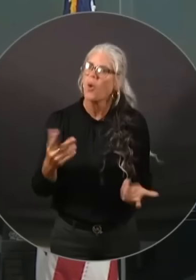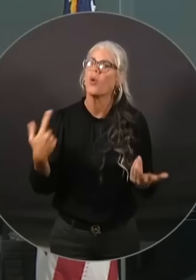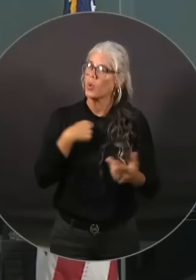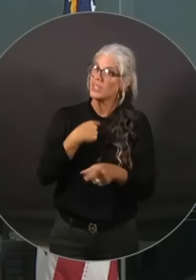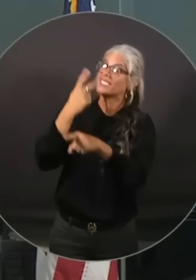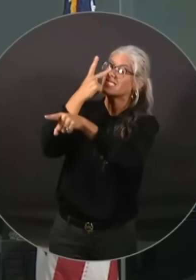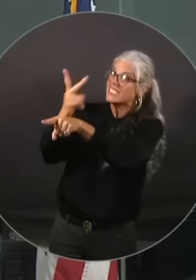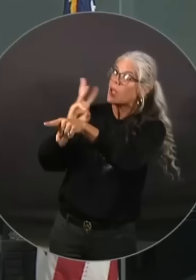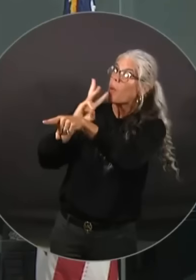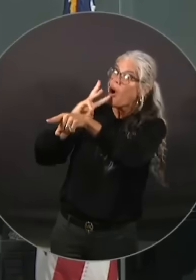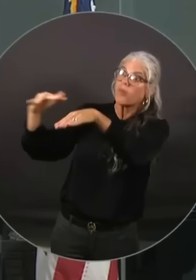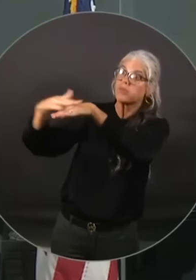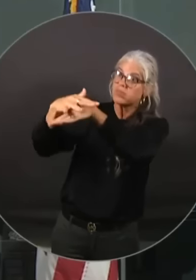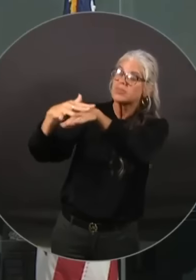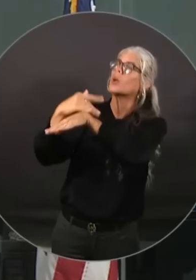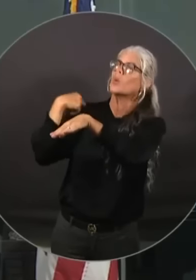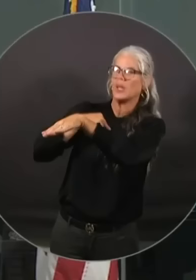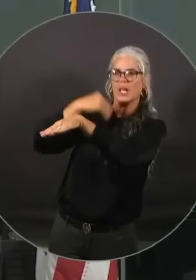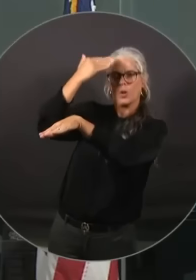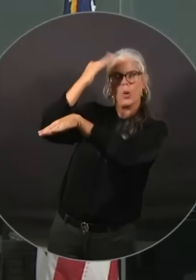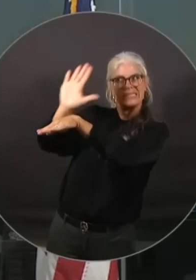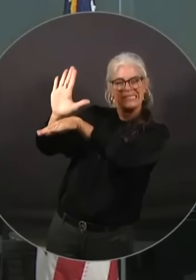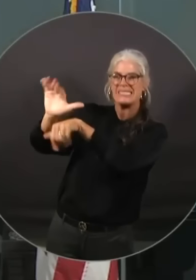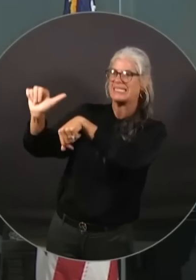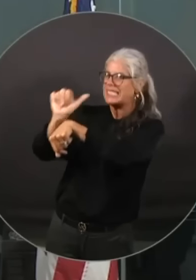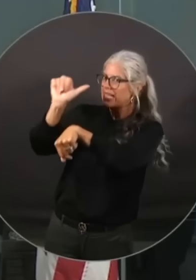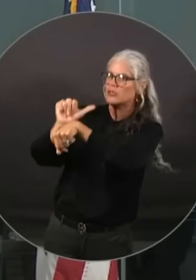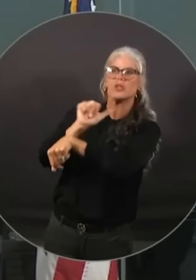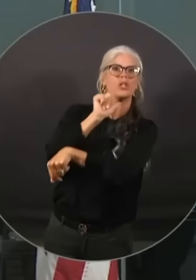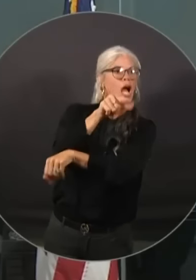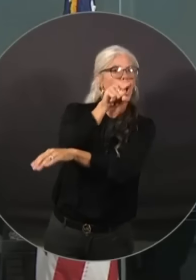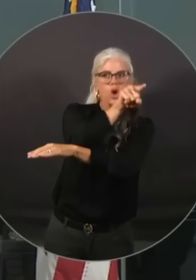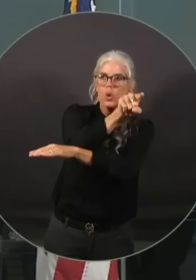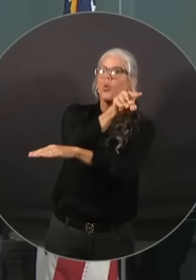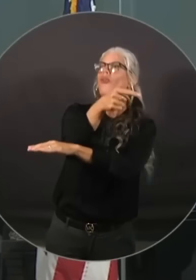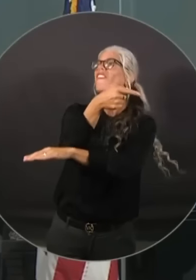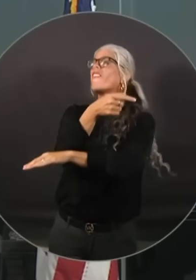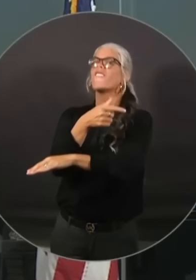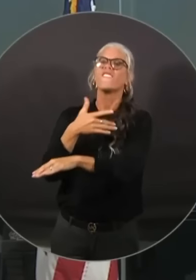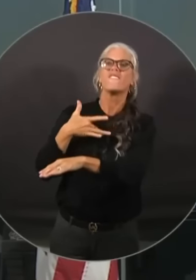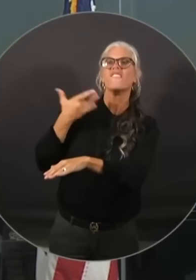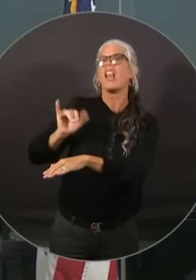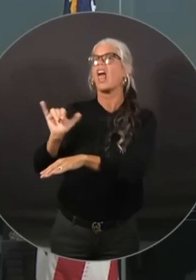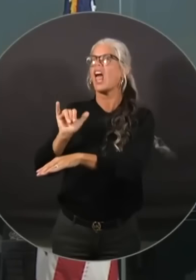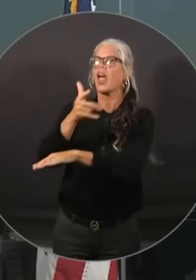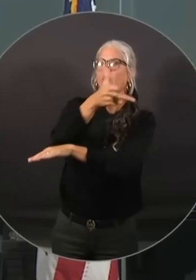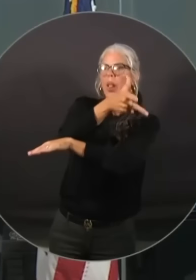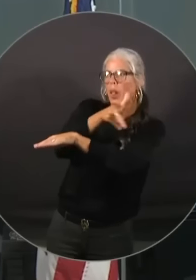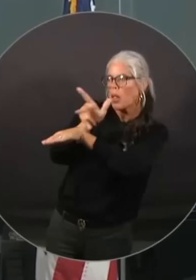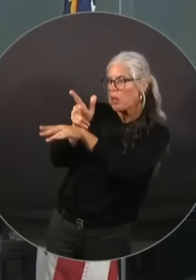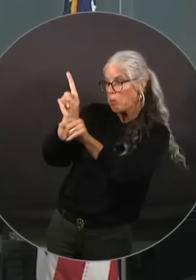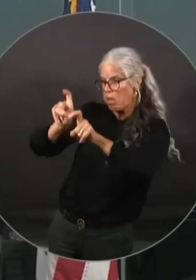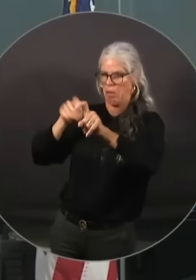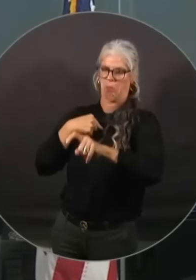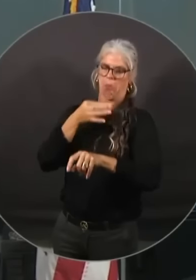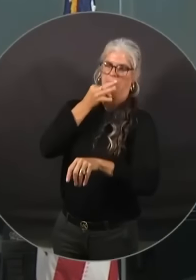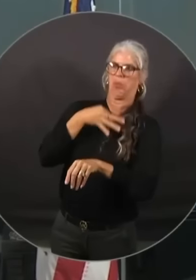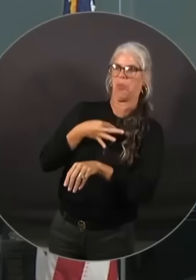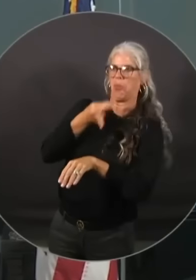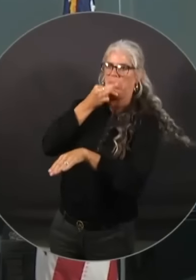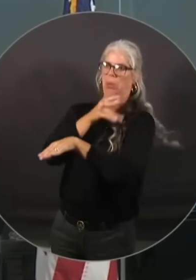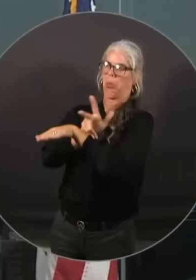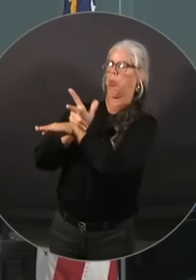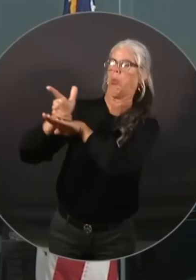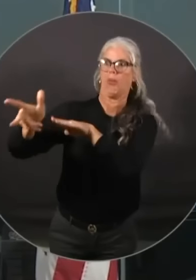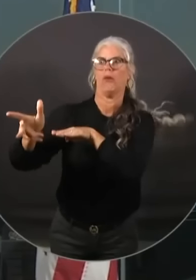can be very very hazardous so so please uh don't tempt fate don't try to go and uh and go through these uh